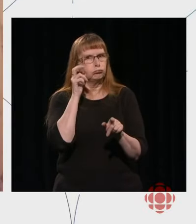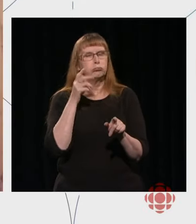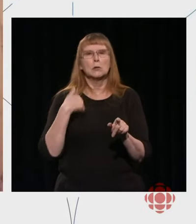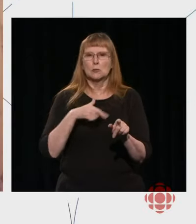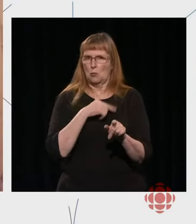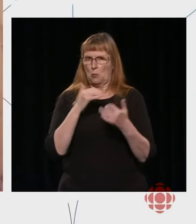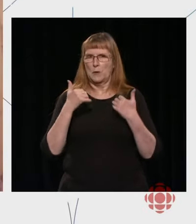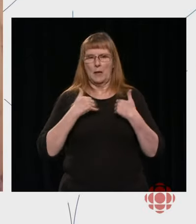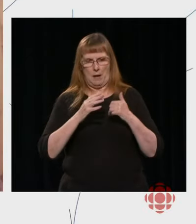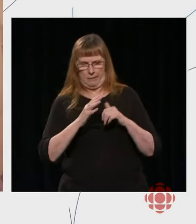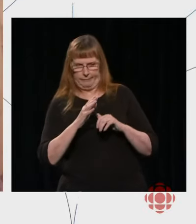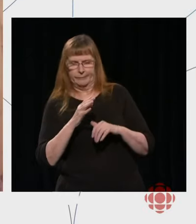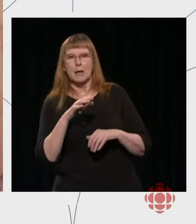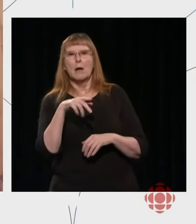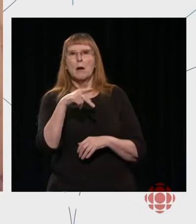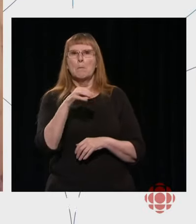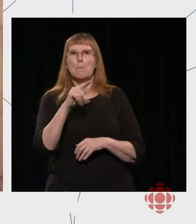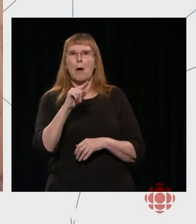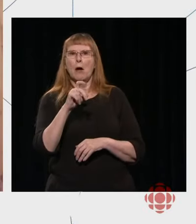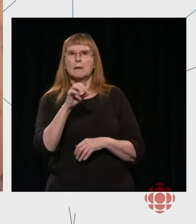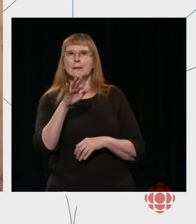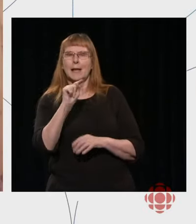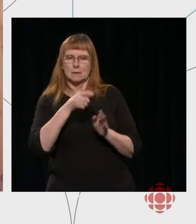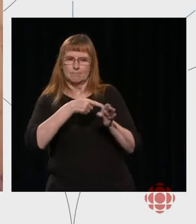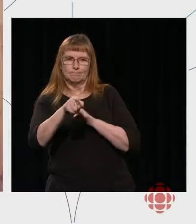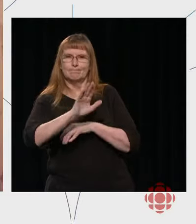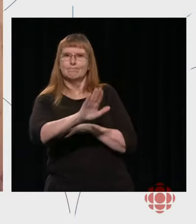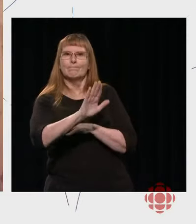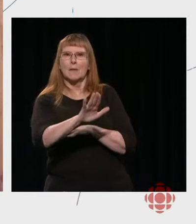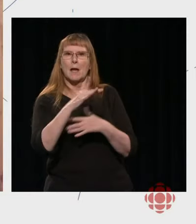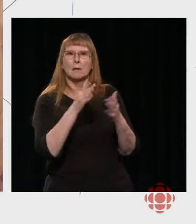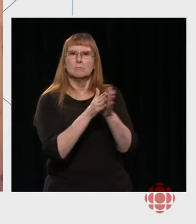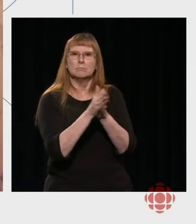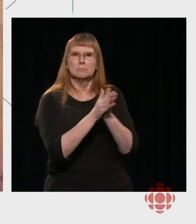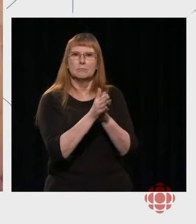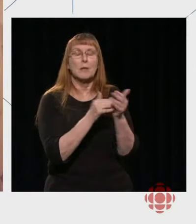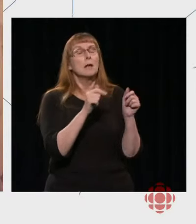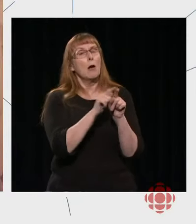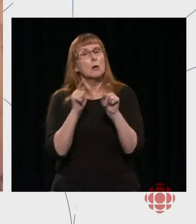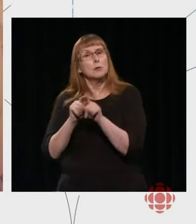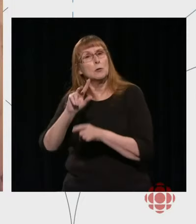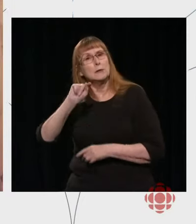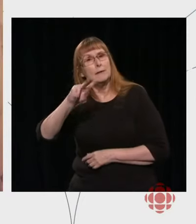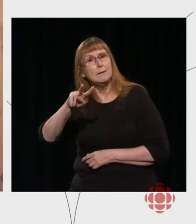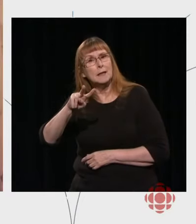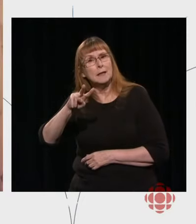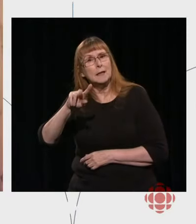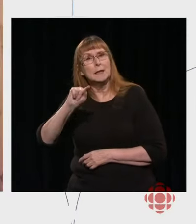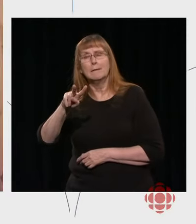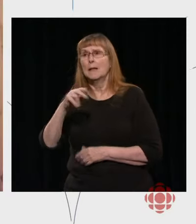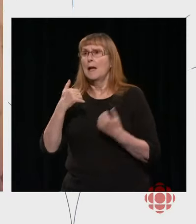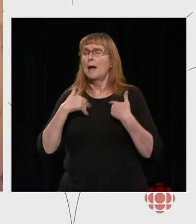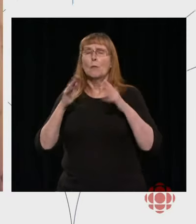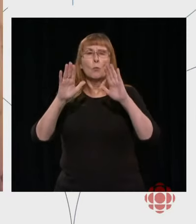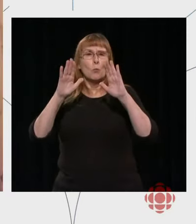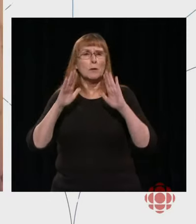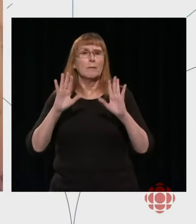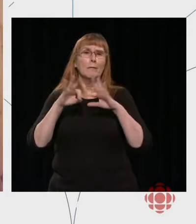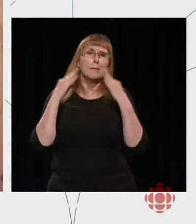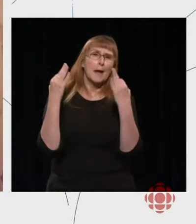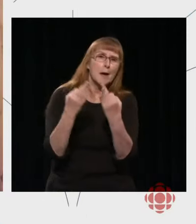that audience in mind. And we don't forget TV. We have some wonderful big family programs like